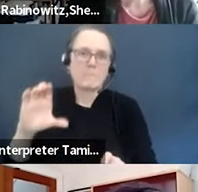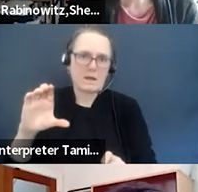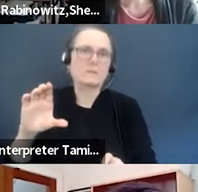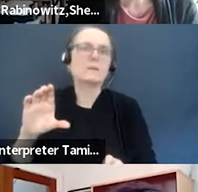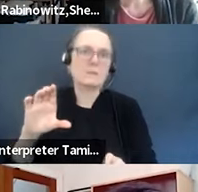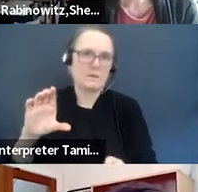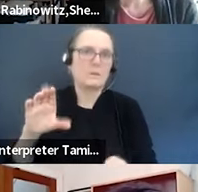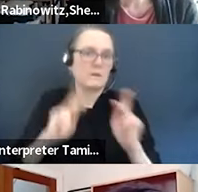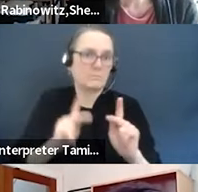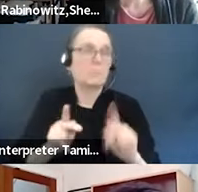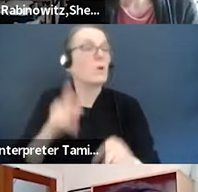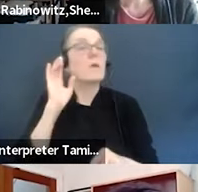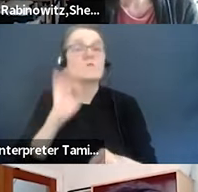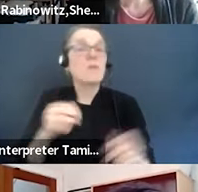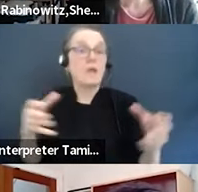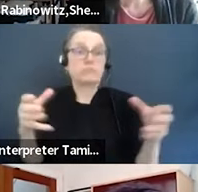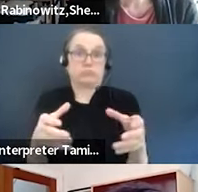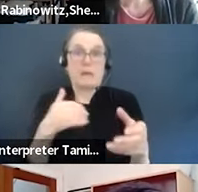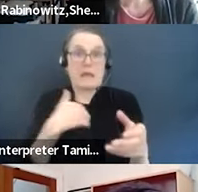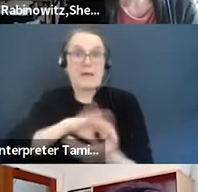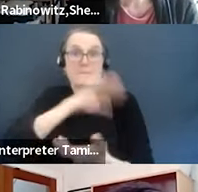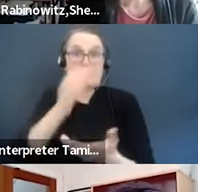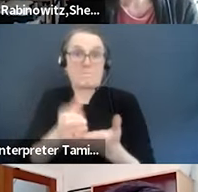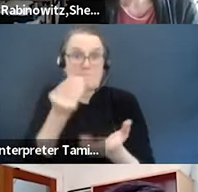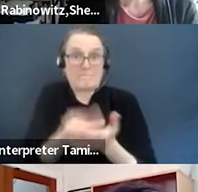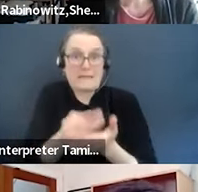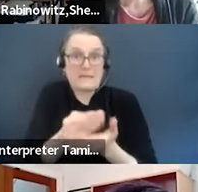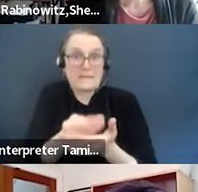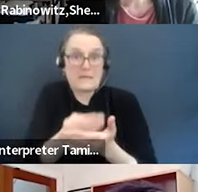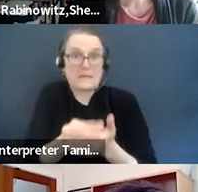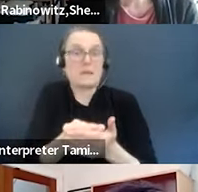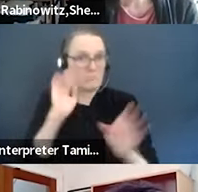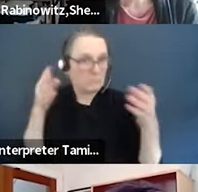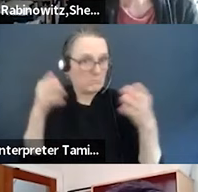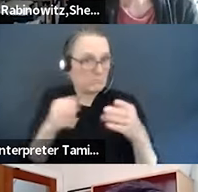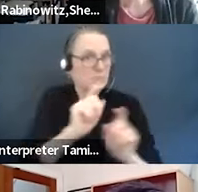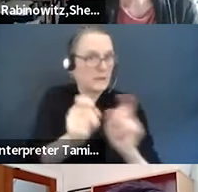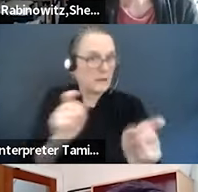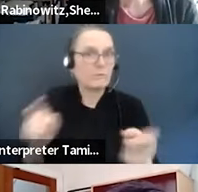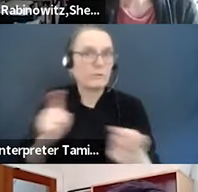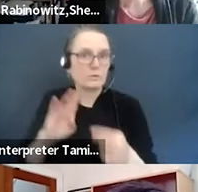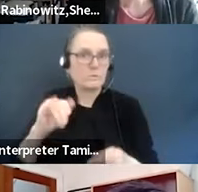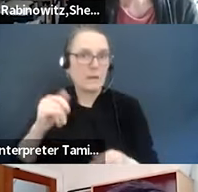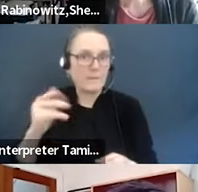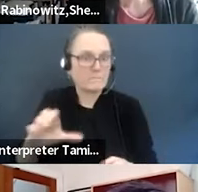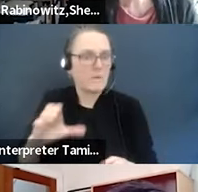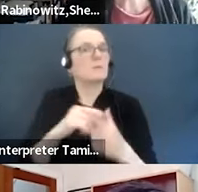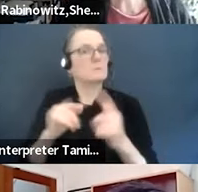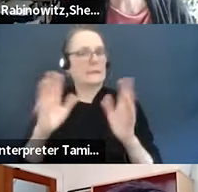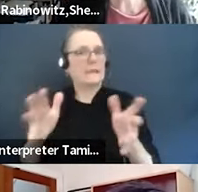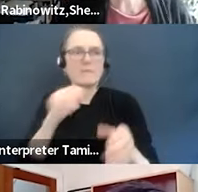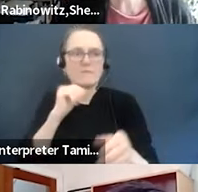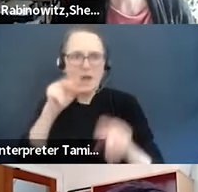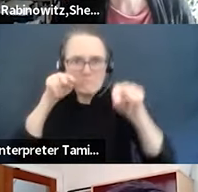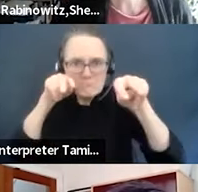them to do the work. So it's also, it's not anything that's new or sexy or things that we don't know. It's the, but